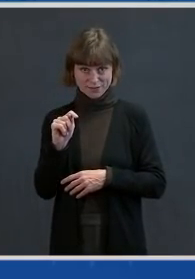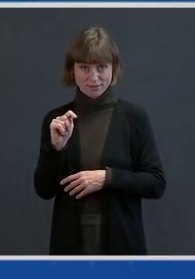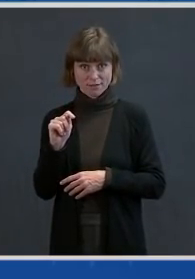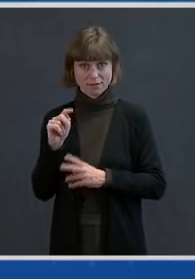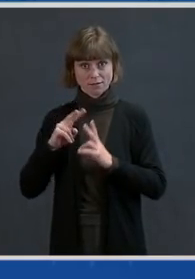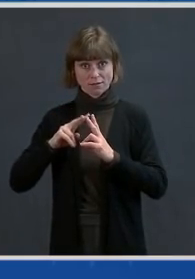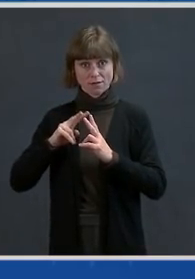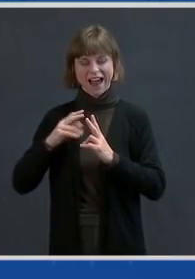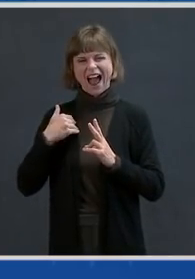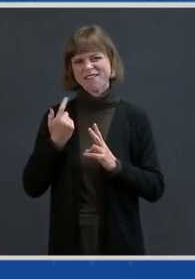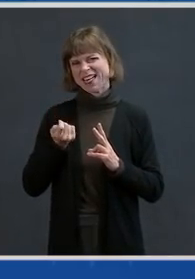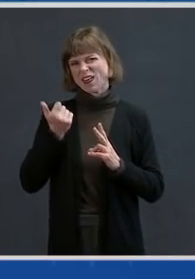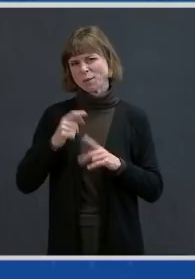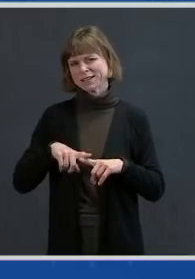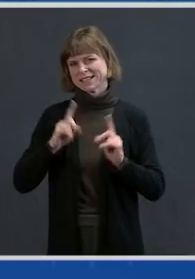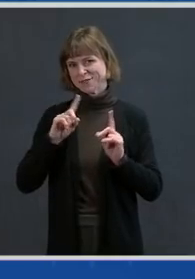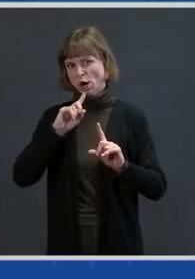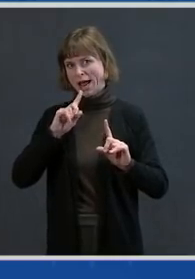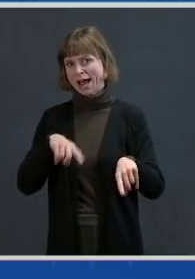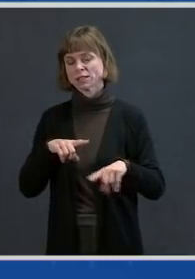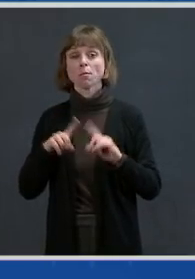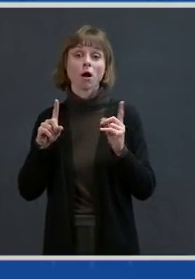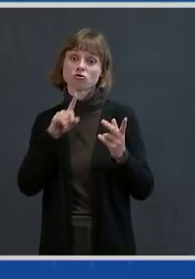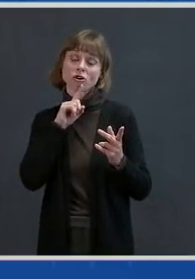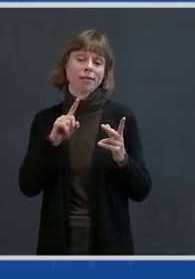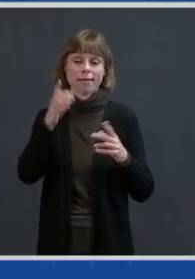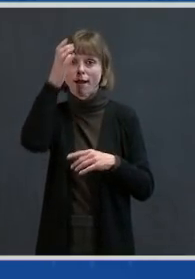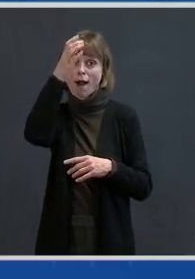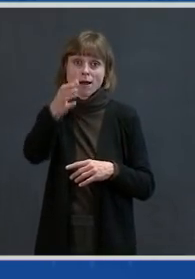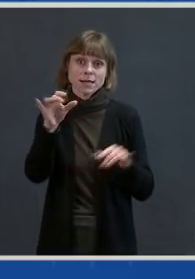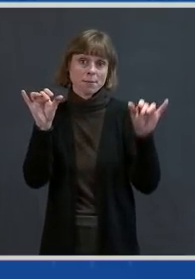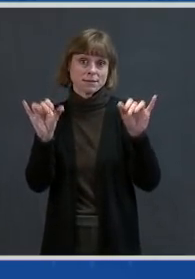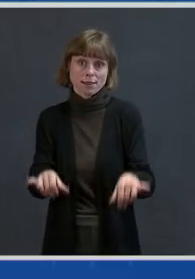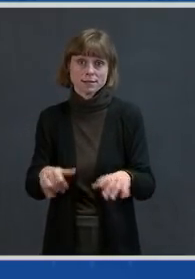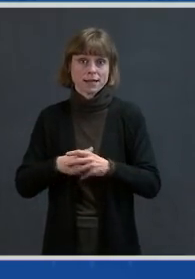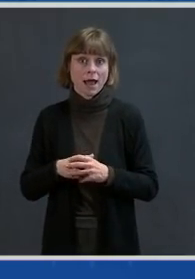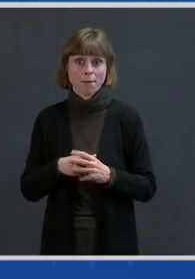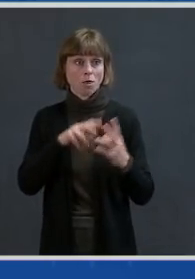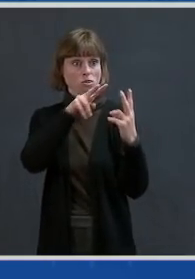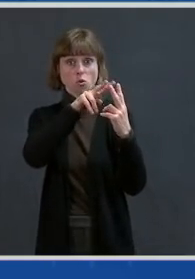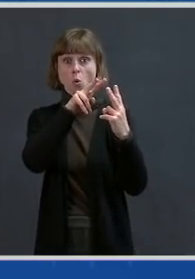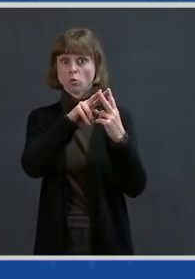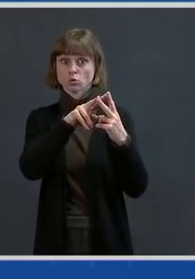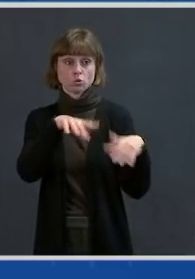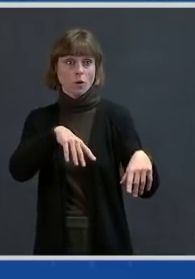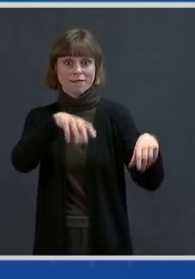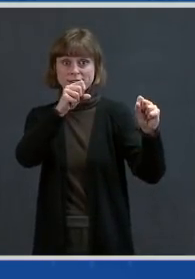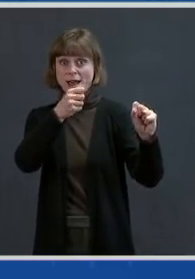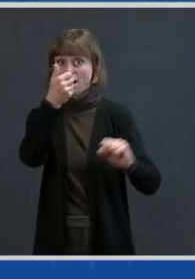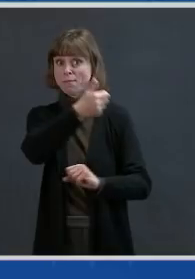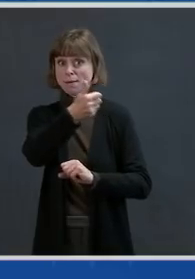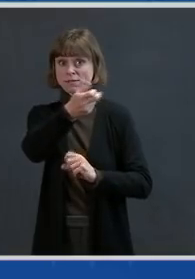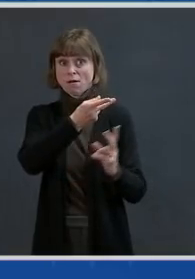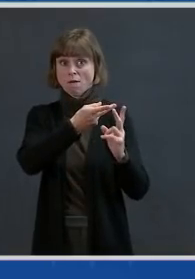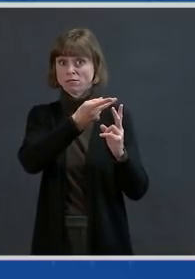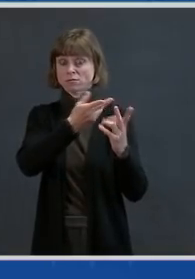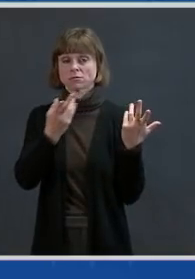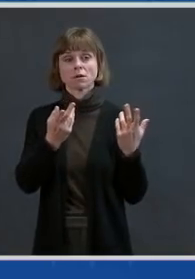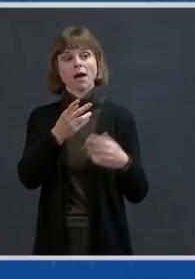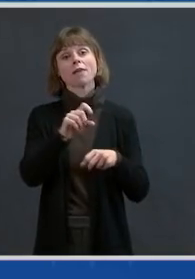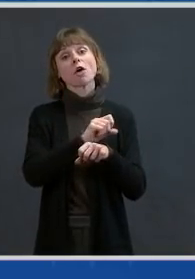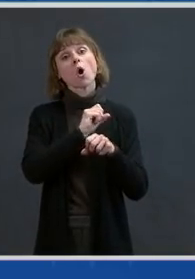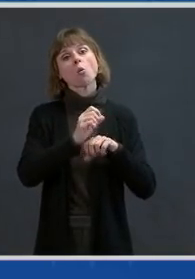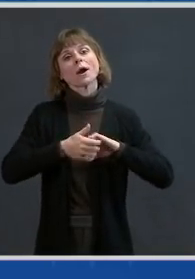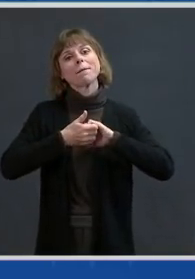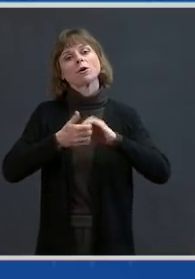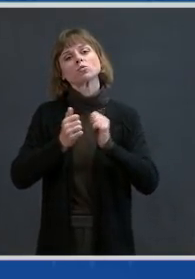although the theme is, of course, the same that those are initiatives that they've taken. They are working in partnership with many